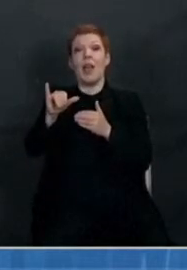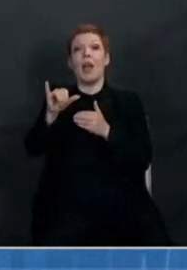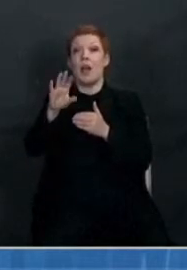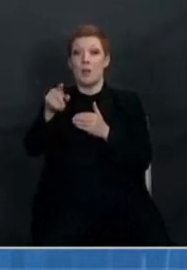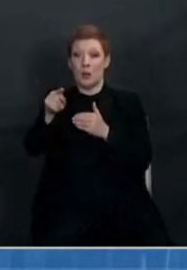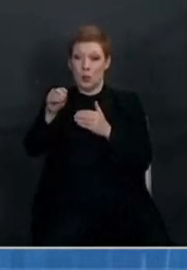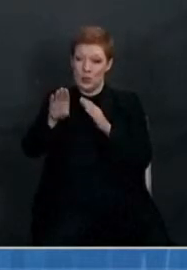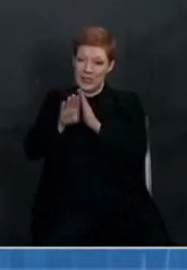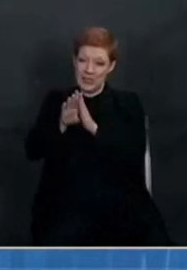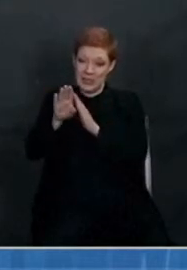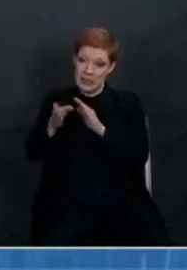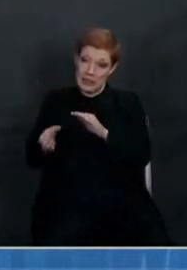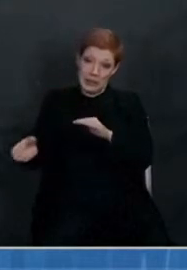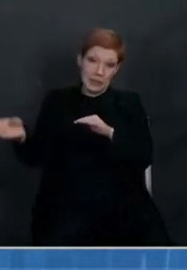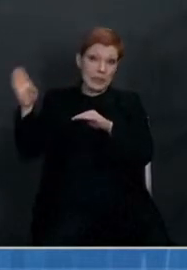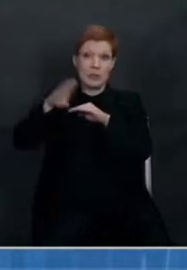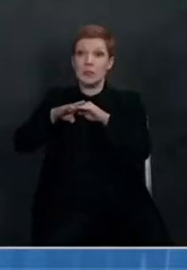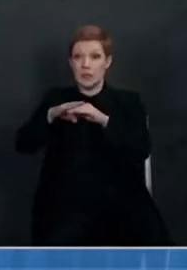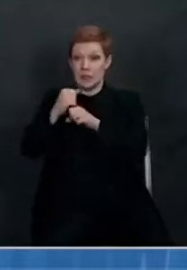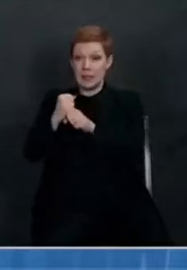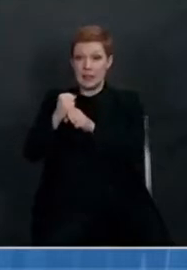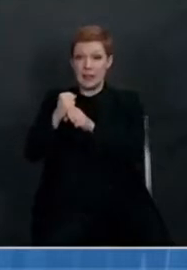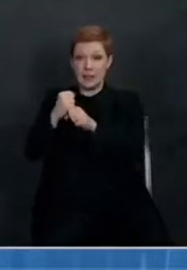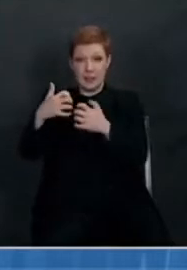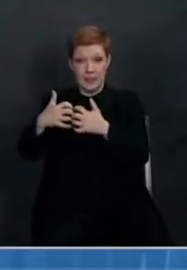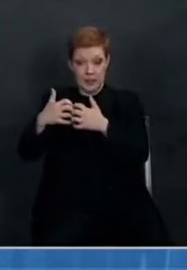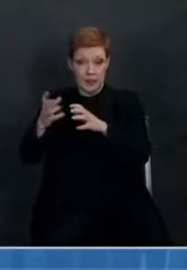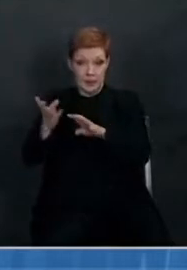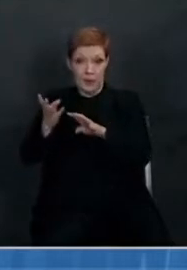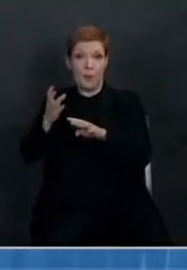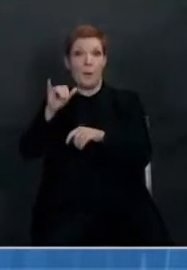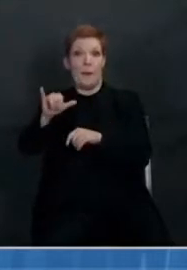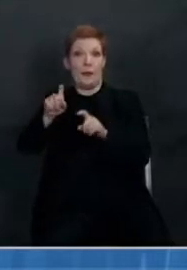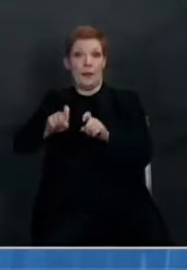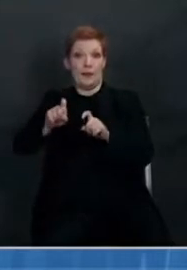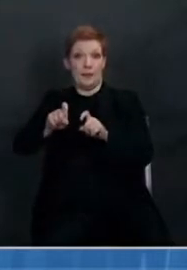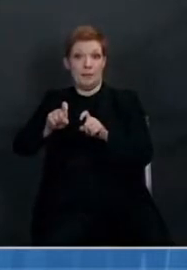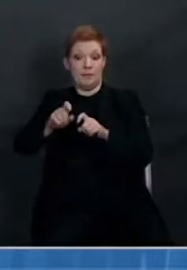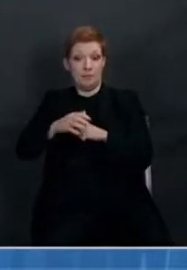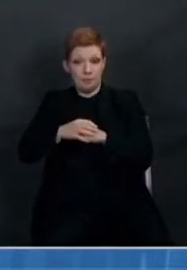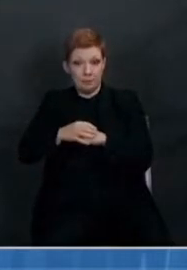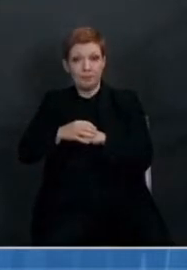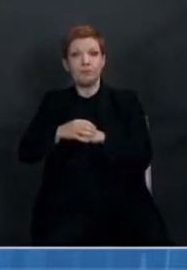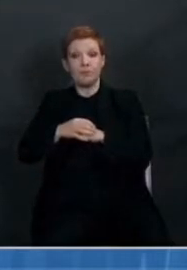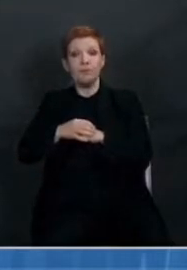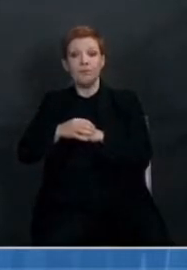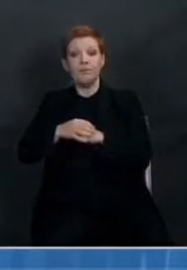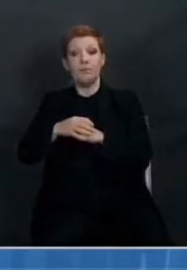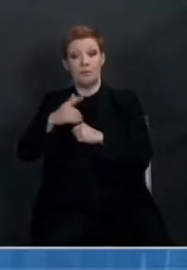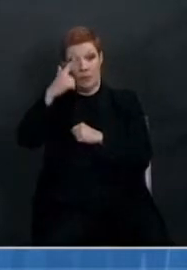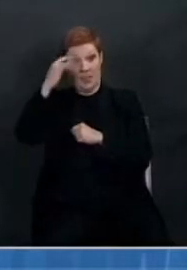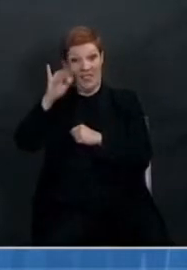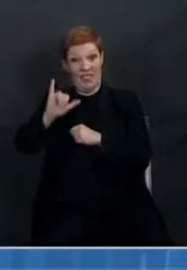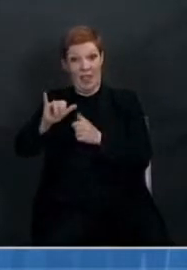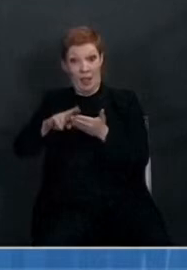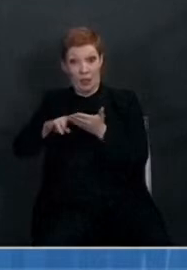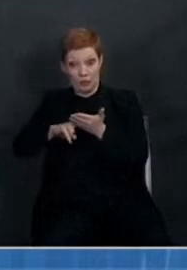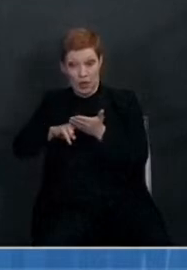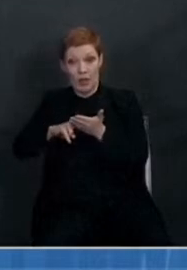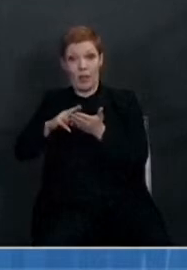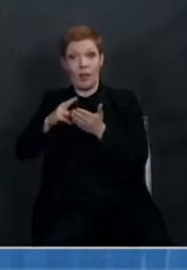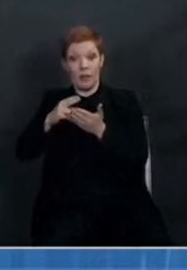base and capacity of this easy-to-use test. Thanks to this contract, they'll be able to scale their production to